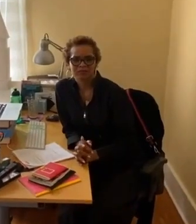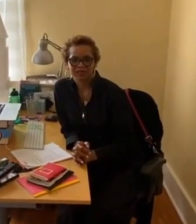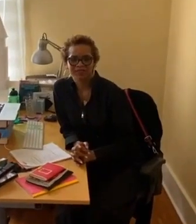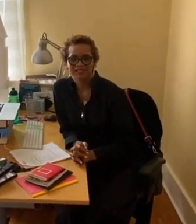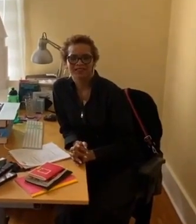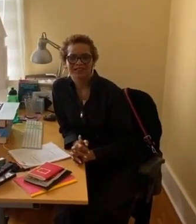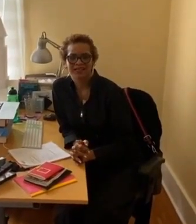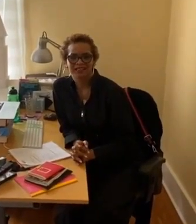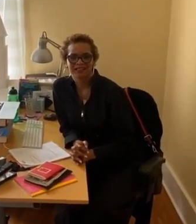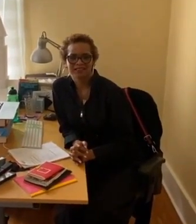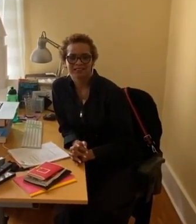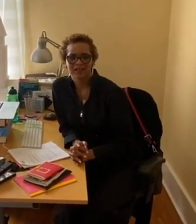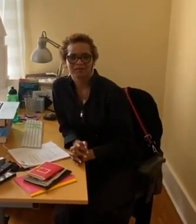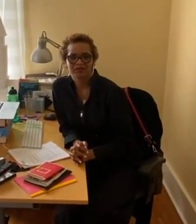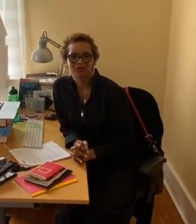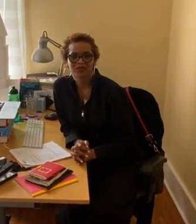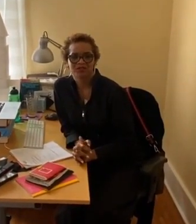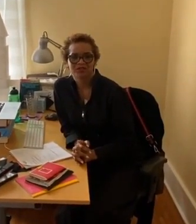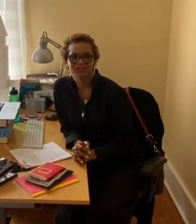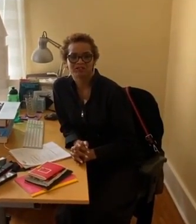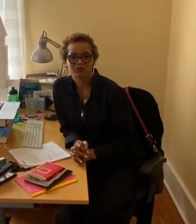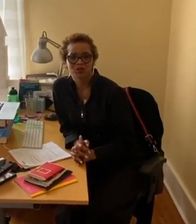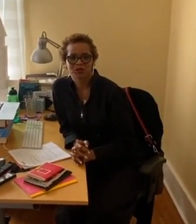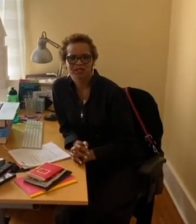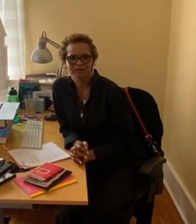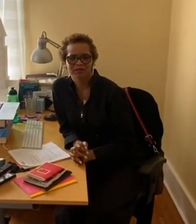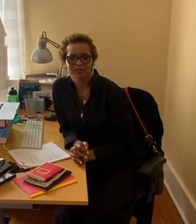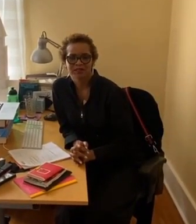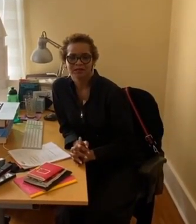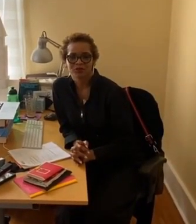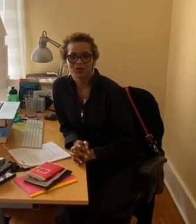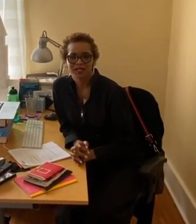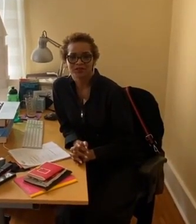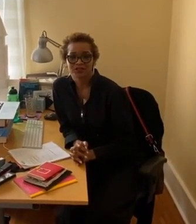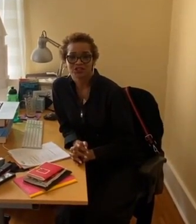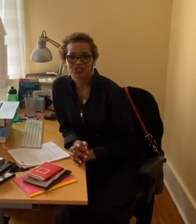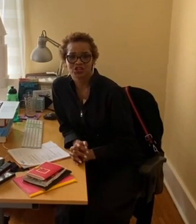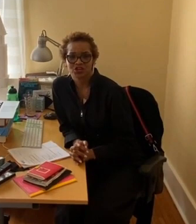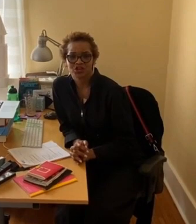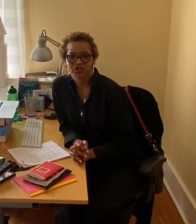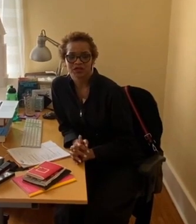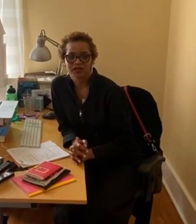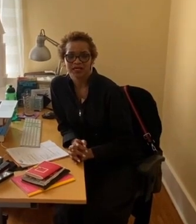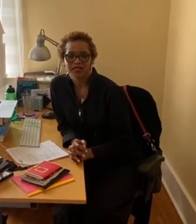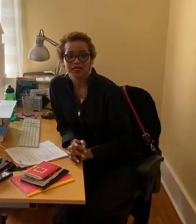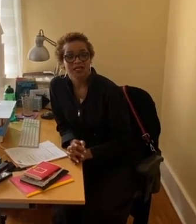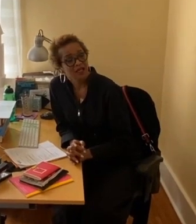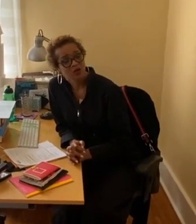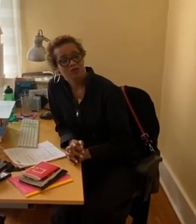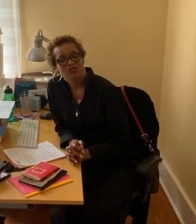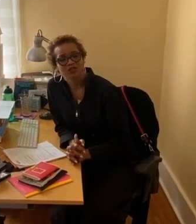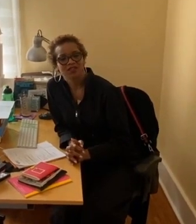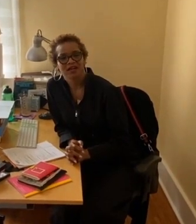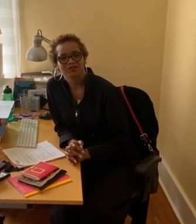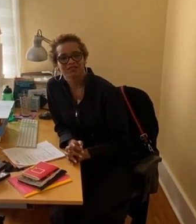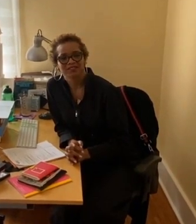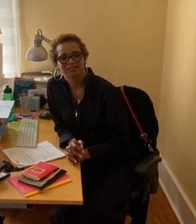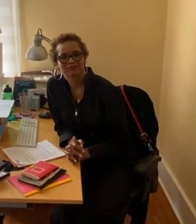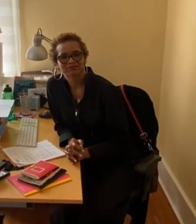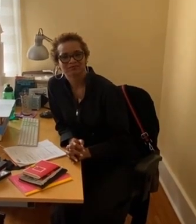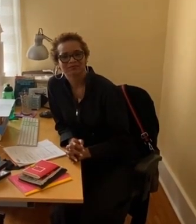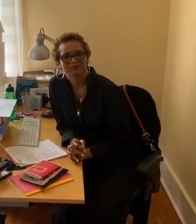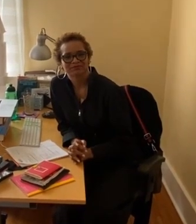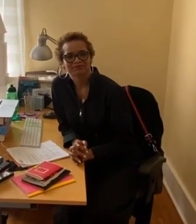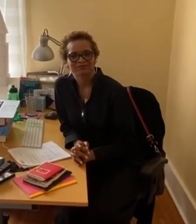Hi. My name is Stephanie Atkins. I'm the Director of Southern Programs. Pronouns she, her. And I hope you enjoy the